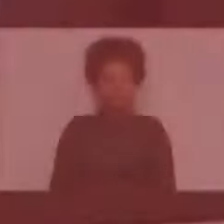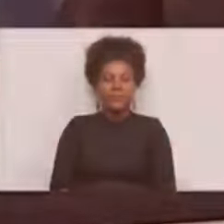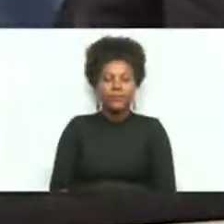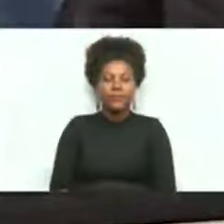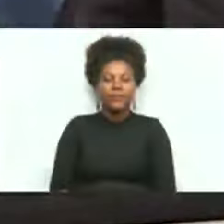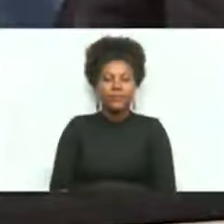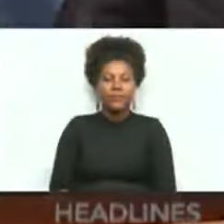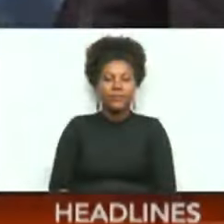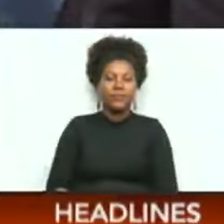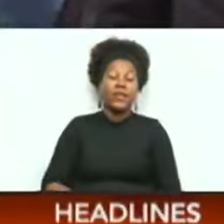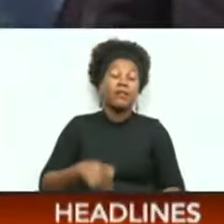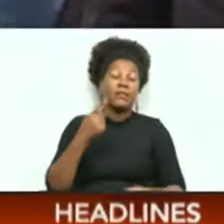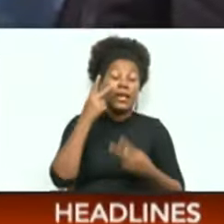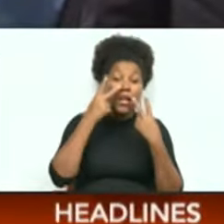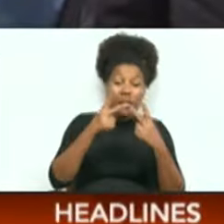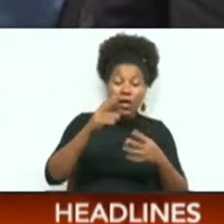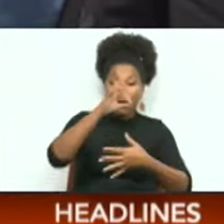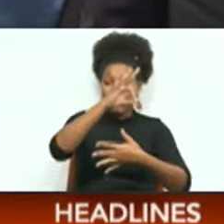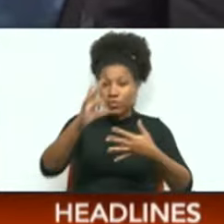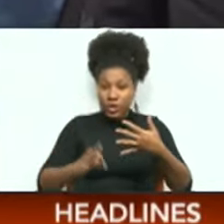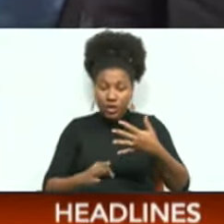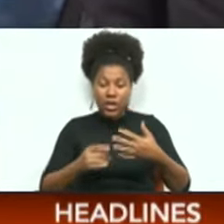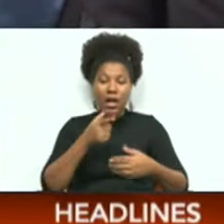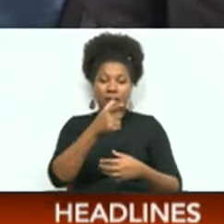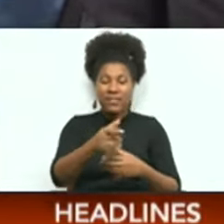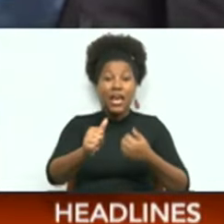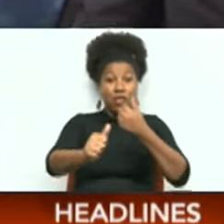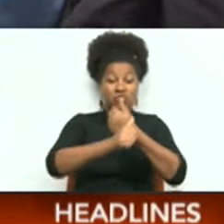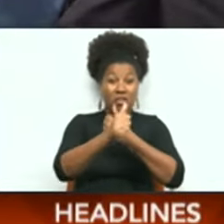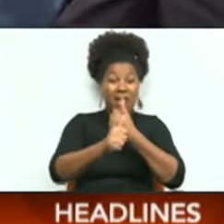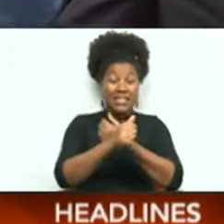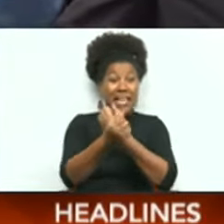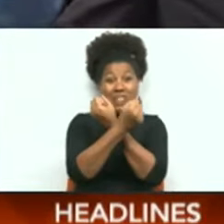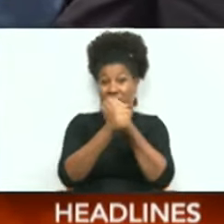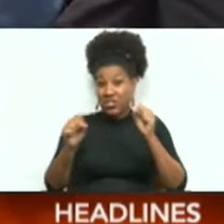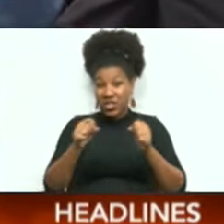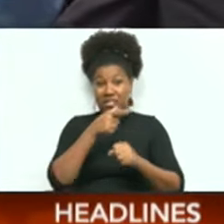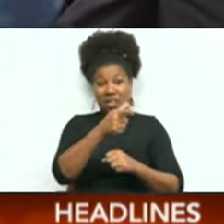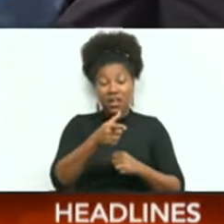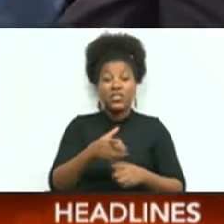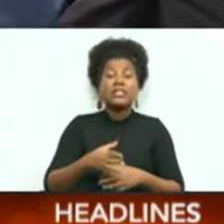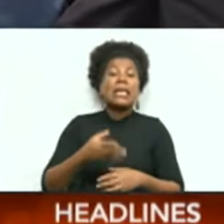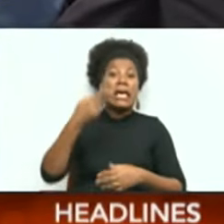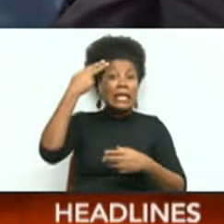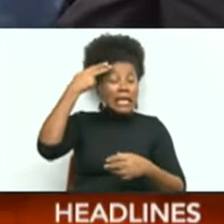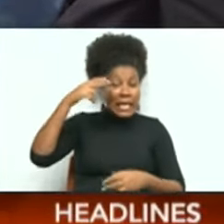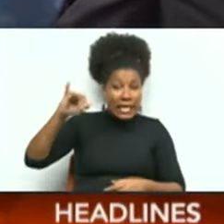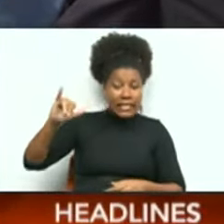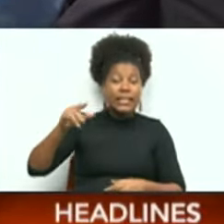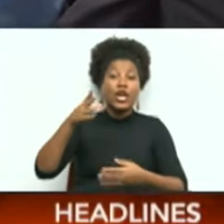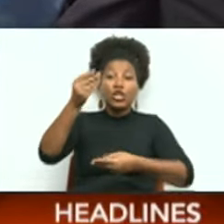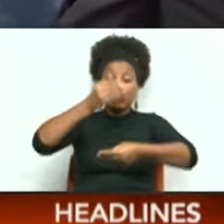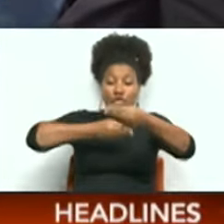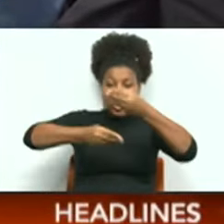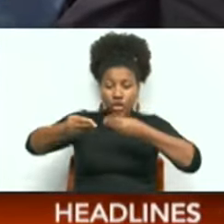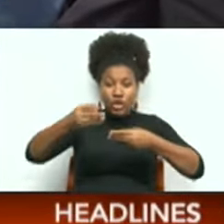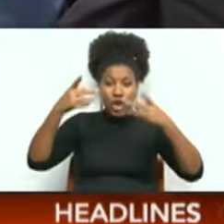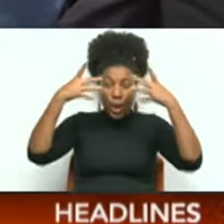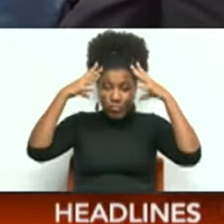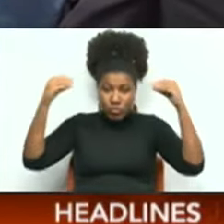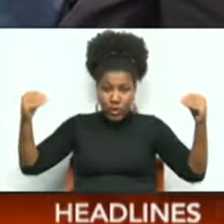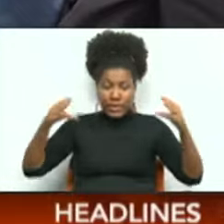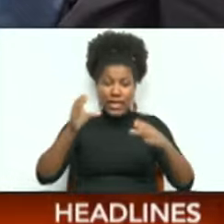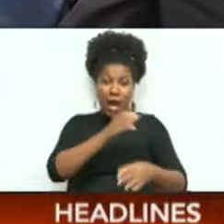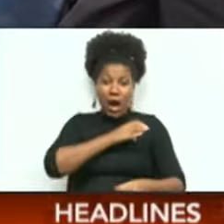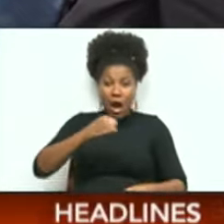Taking a look regionally, death threats and security concerns hinder the swearing-in of Haiti's transitional presidential council responsible for choosing